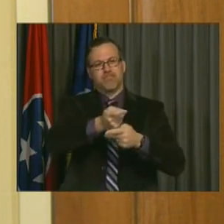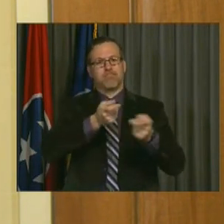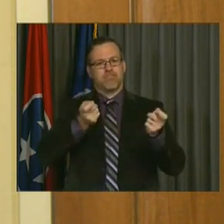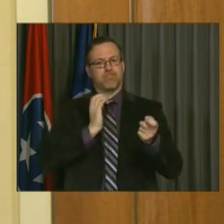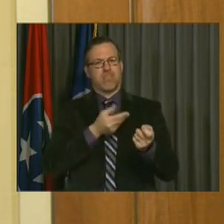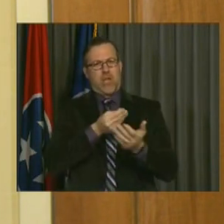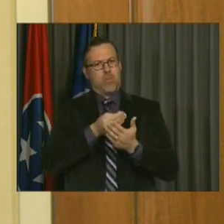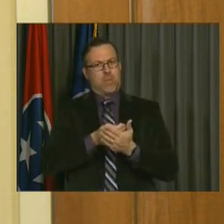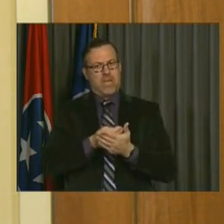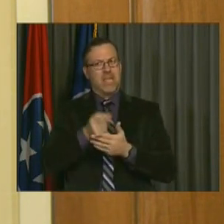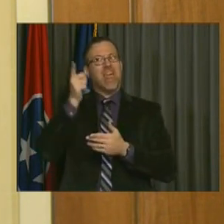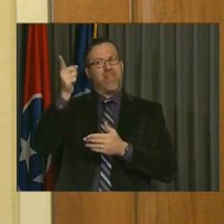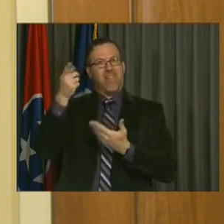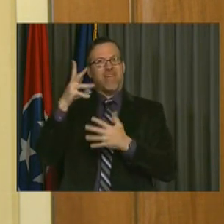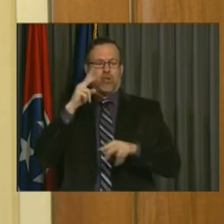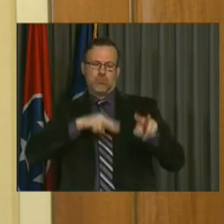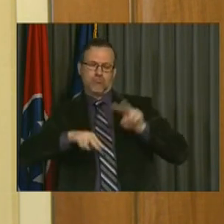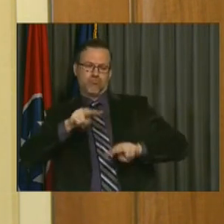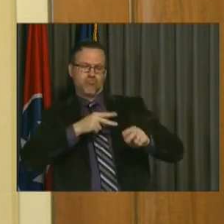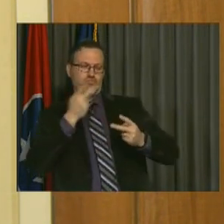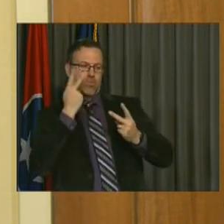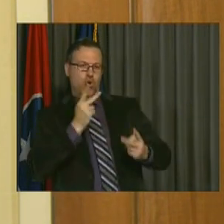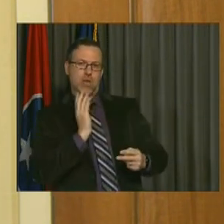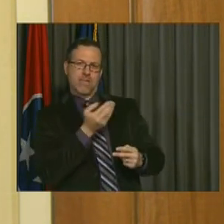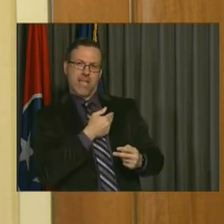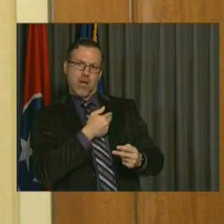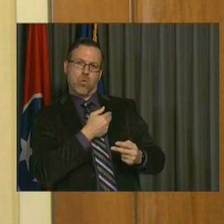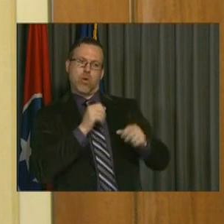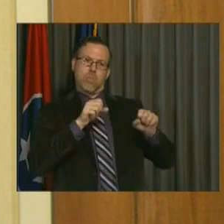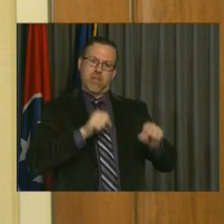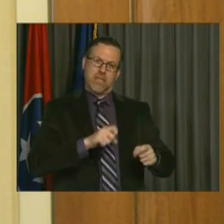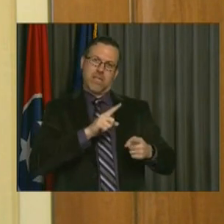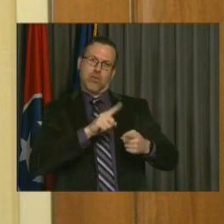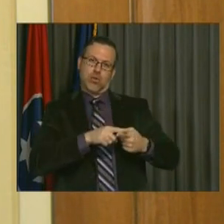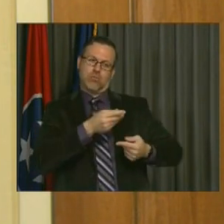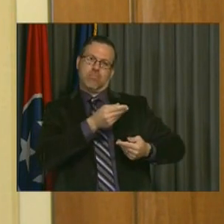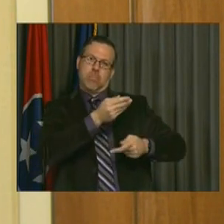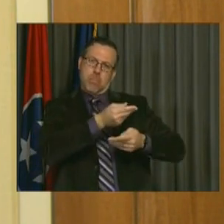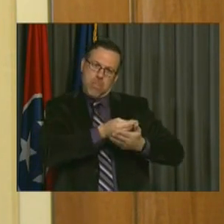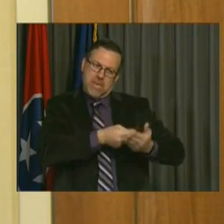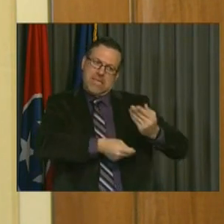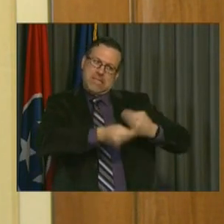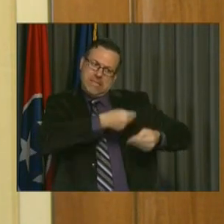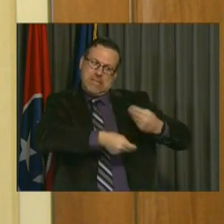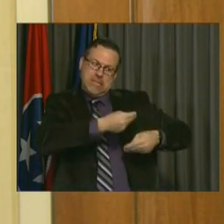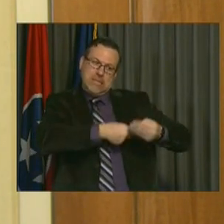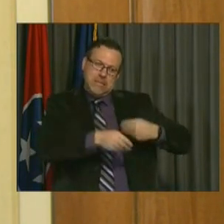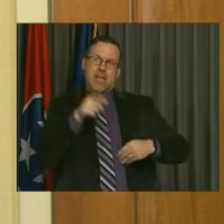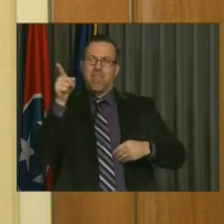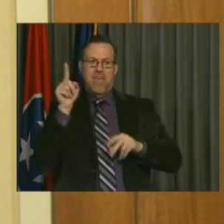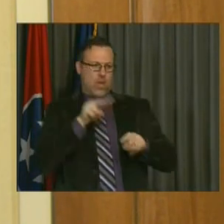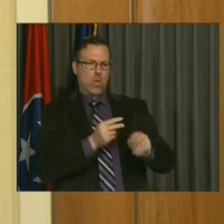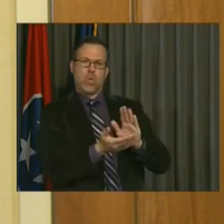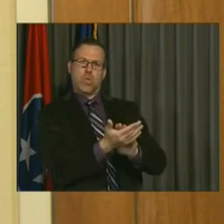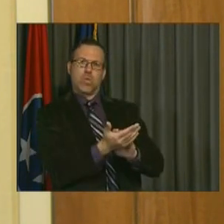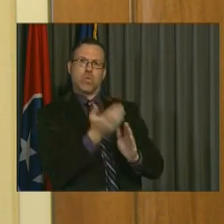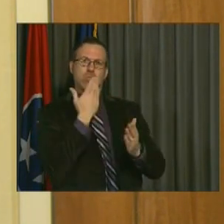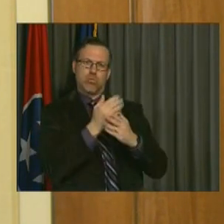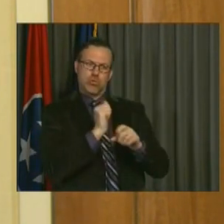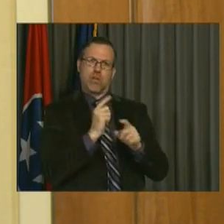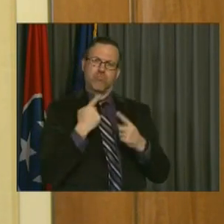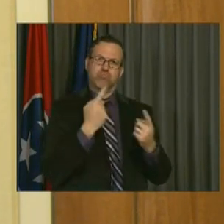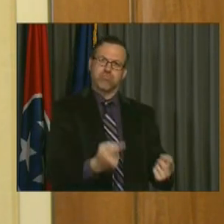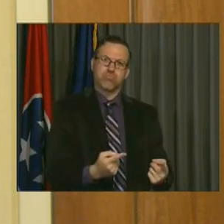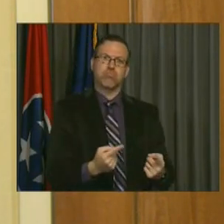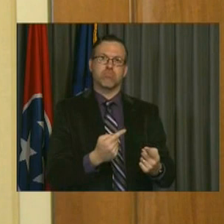over a number of years of the ability of management to deal with the financial issues and that's extraordinarily present this year